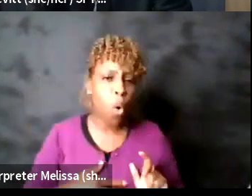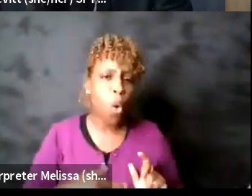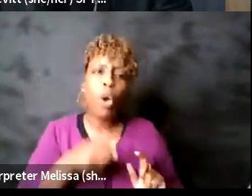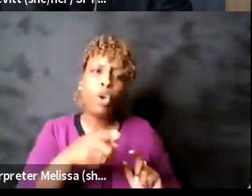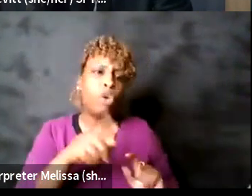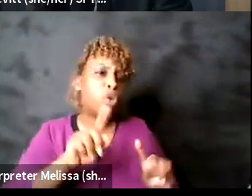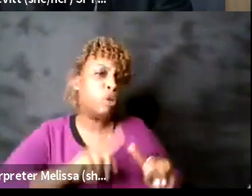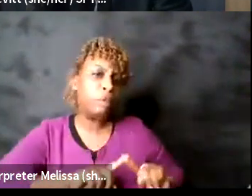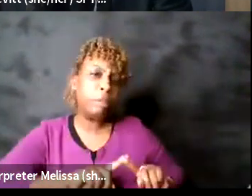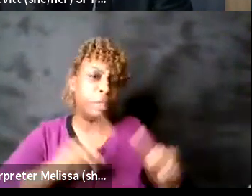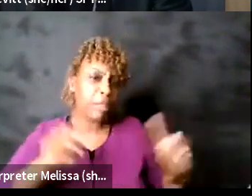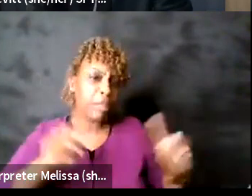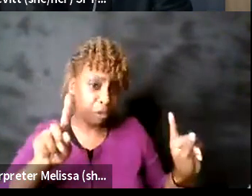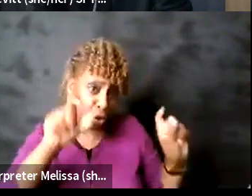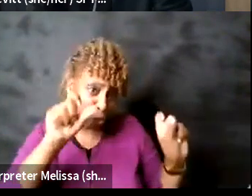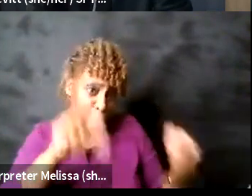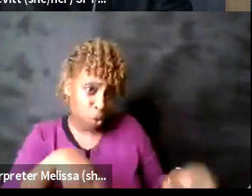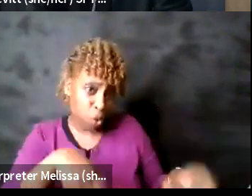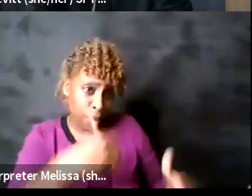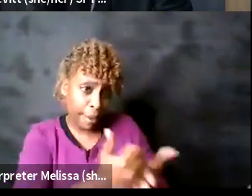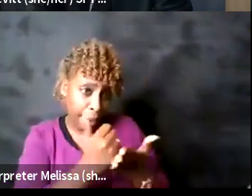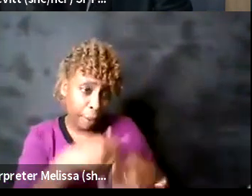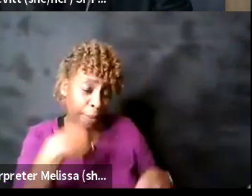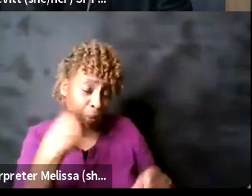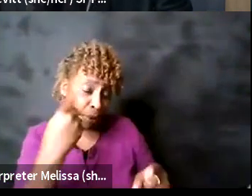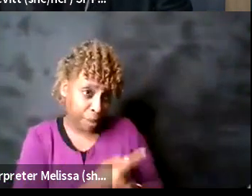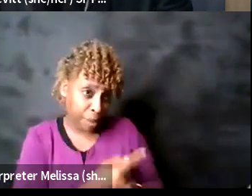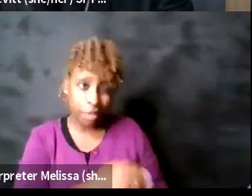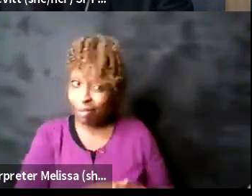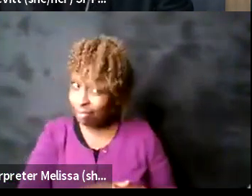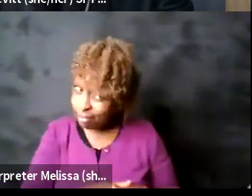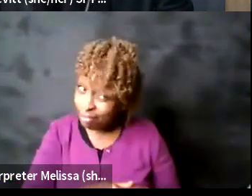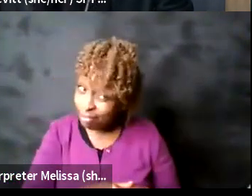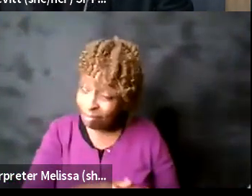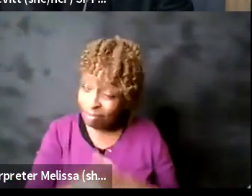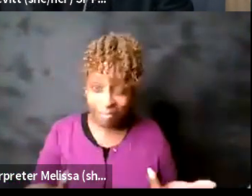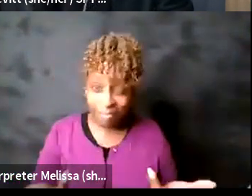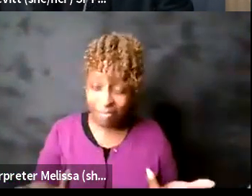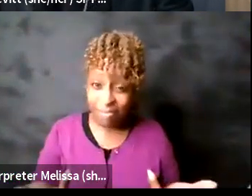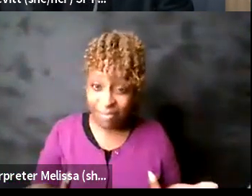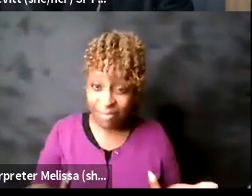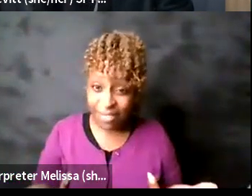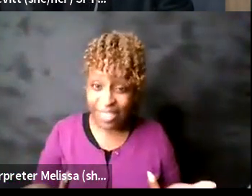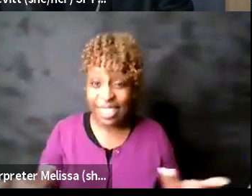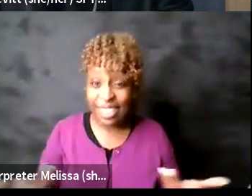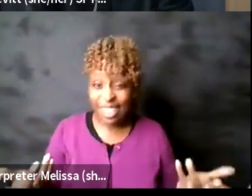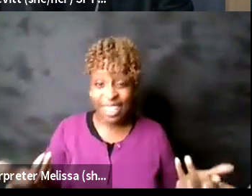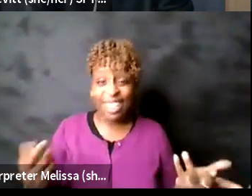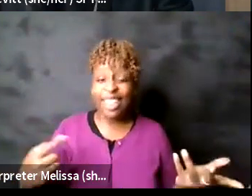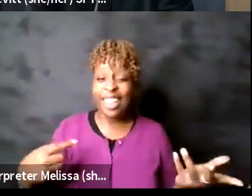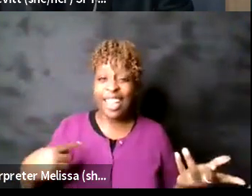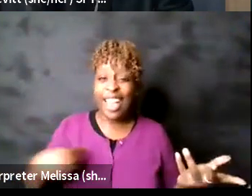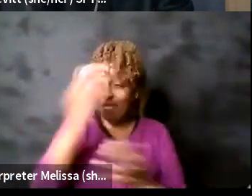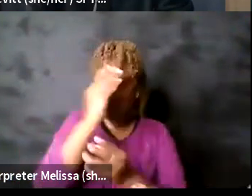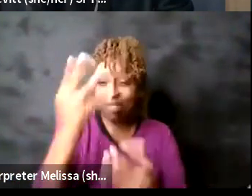right um but on the flip side of that um and I I've told this story in a couple places before like Berkeley